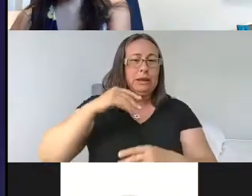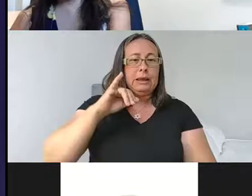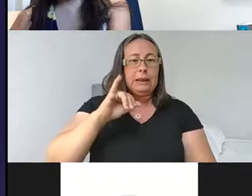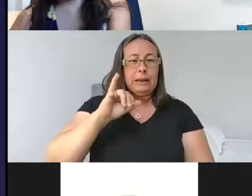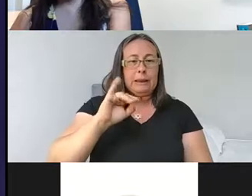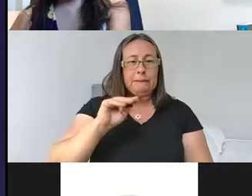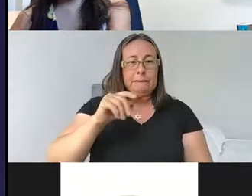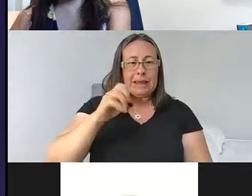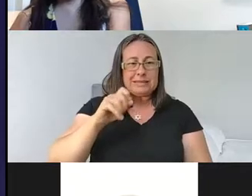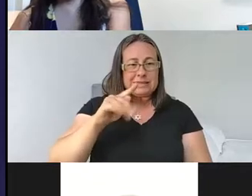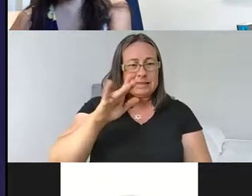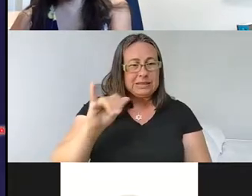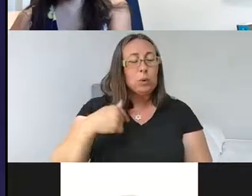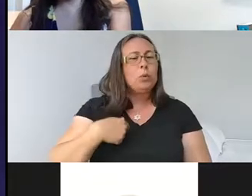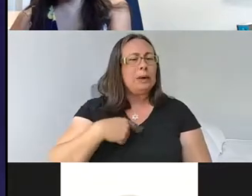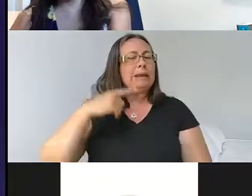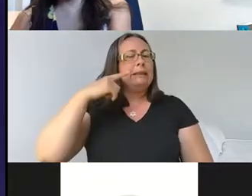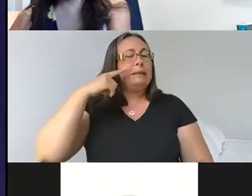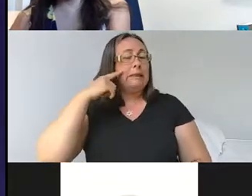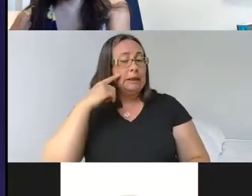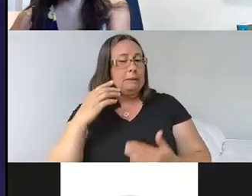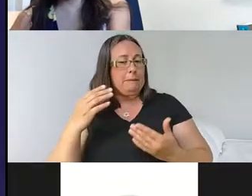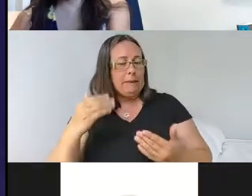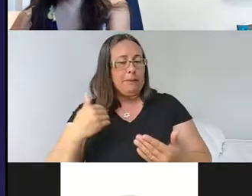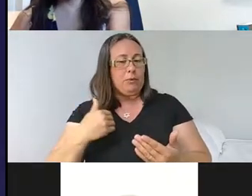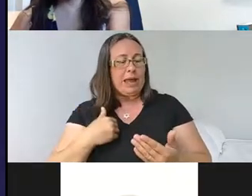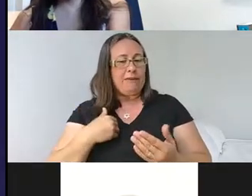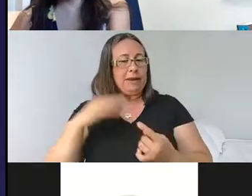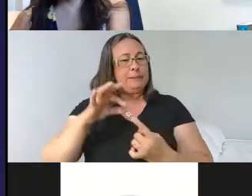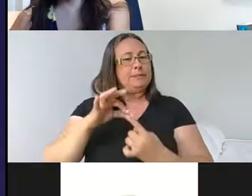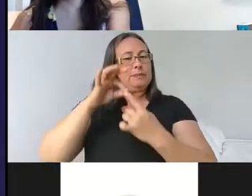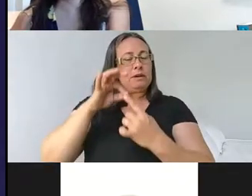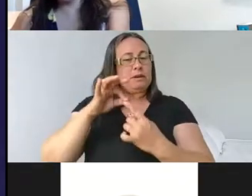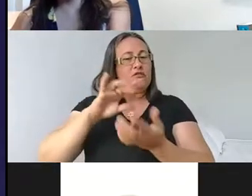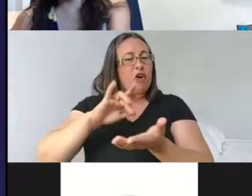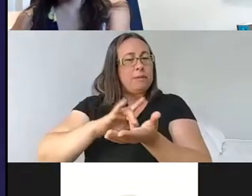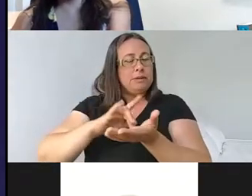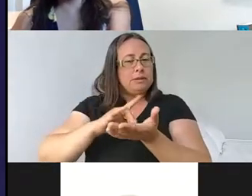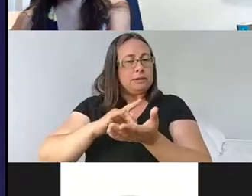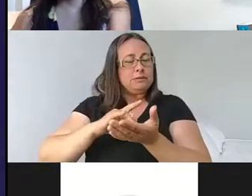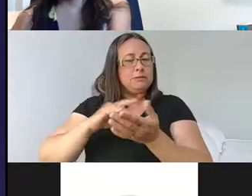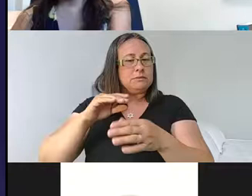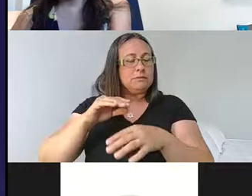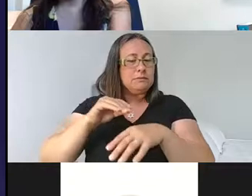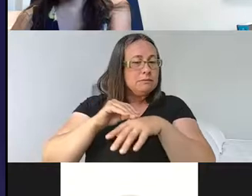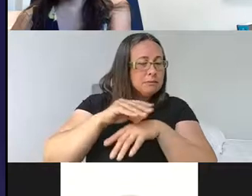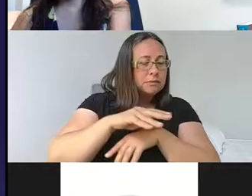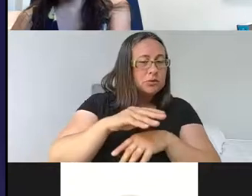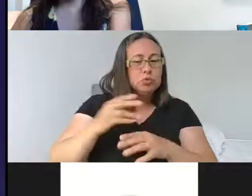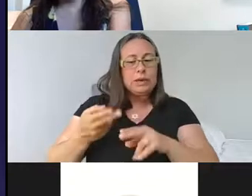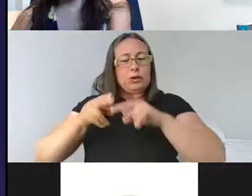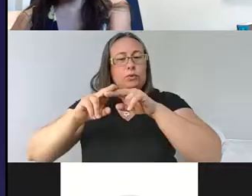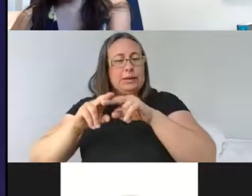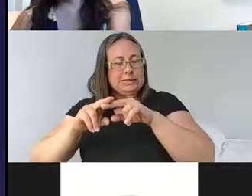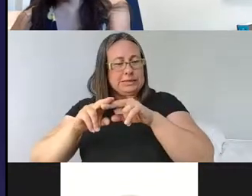and so again, we, we think we have a, maybe a novel pharmacological top target of trying to increase their activity, um, at